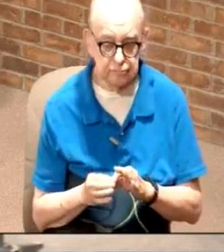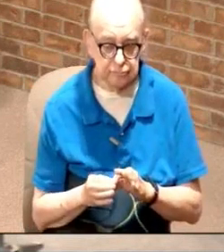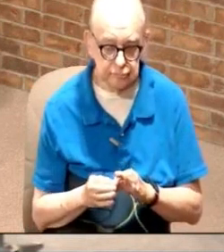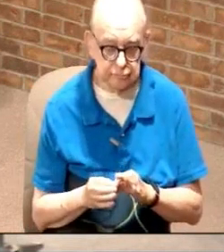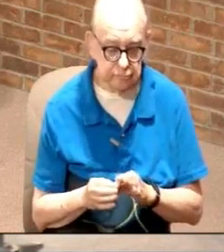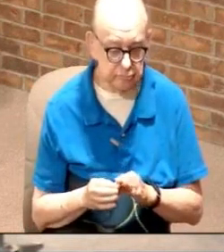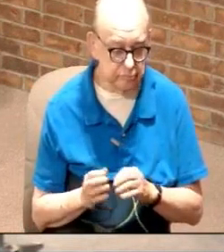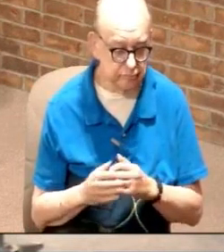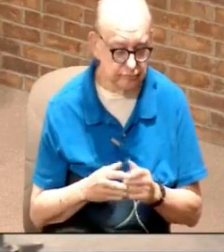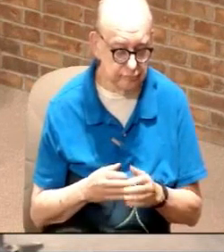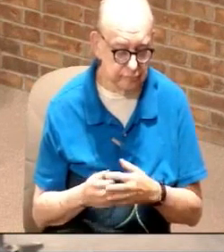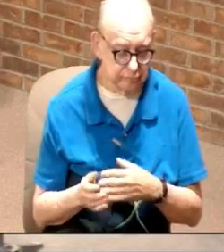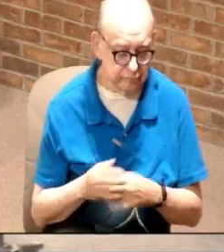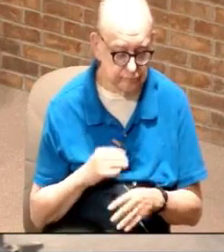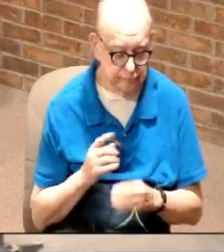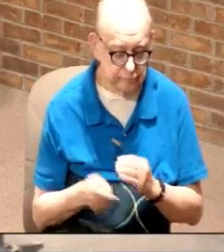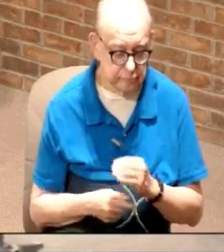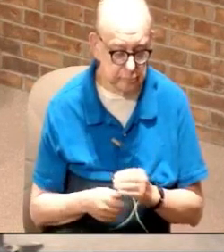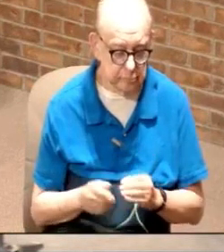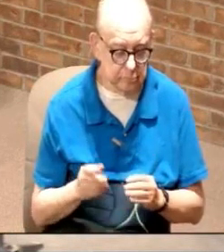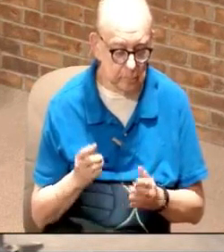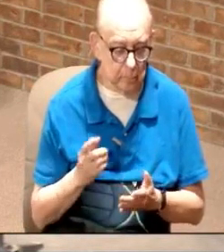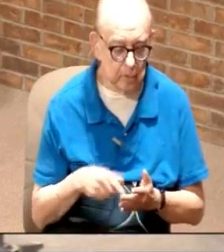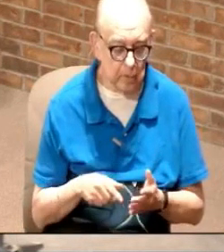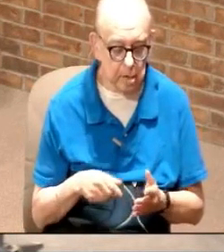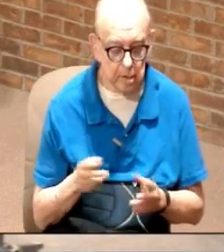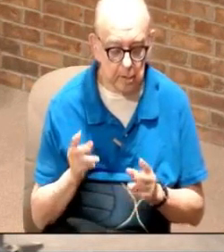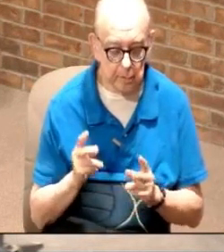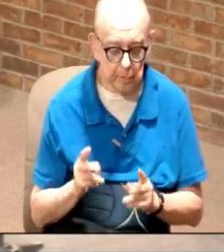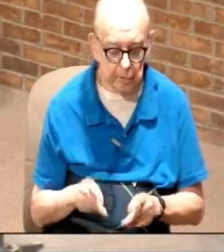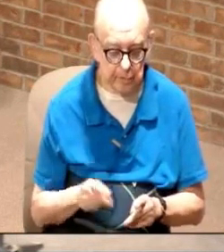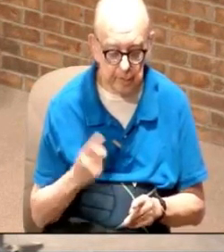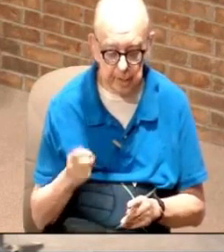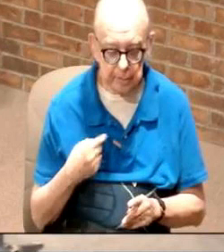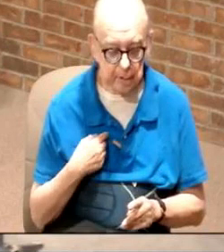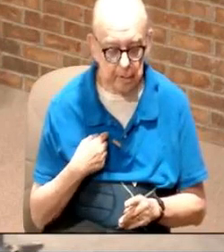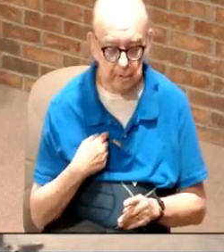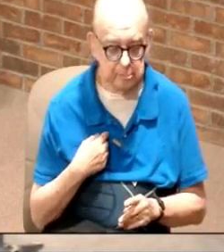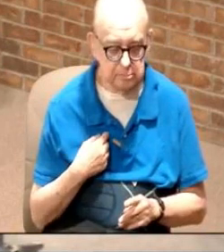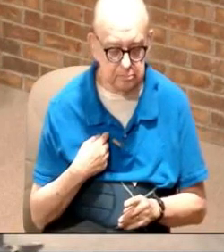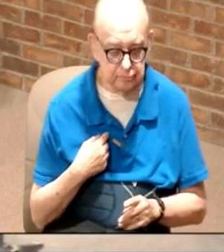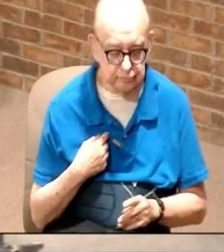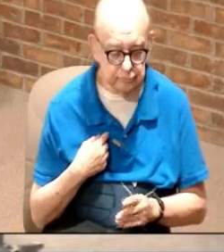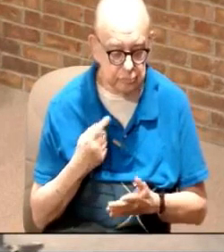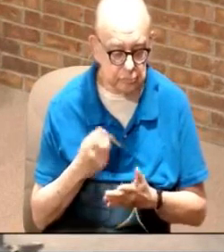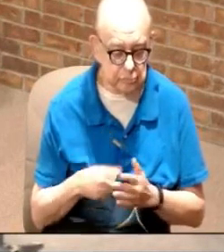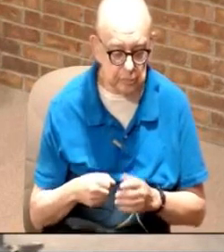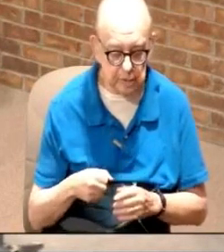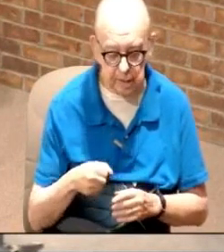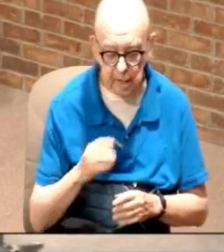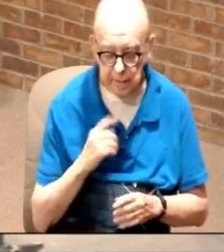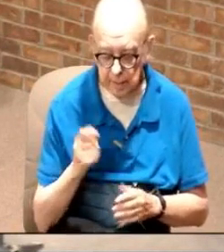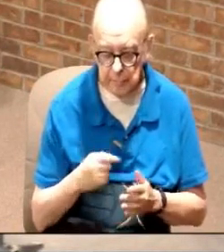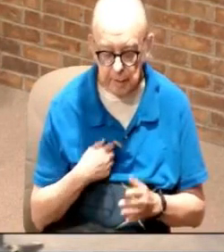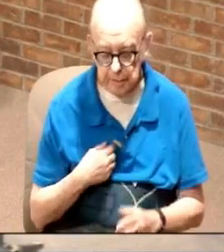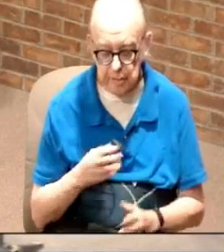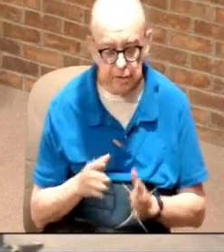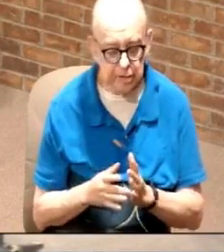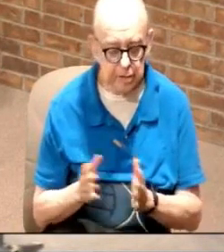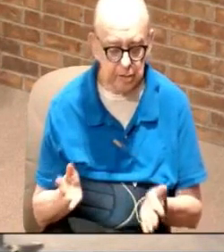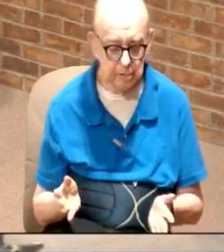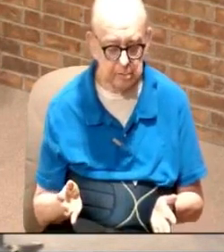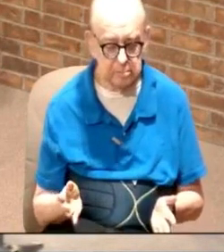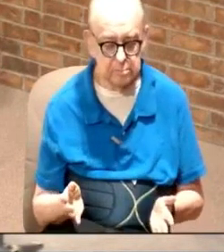It really doesn't matter at the end of the day what anybody else thought about me doing this life. What matters is what did he think about me. And this is where